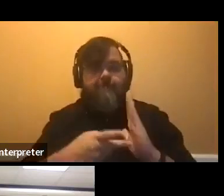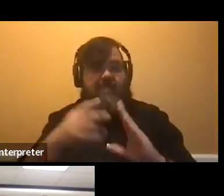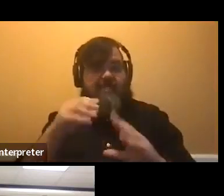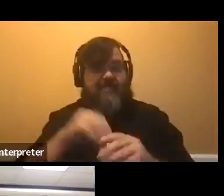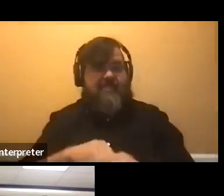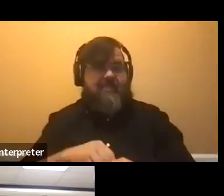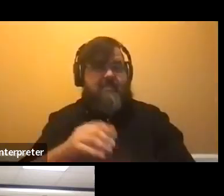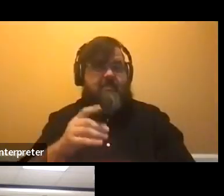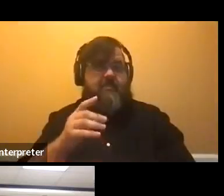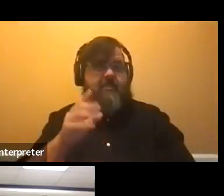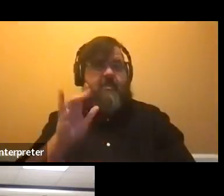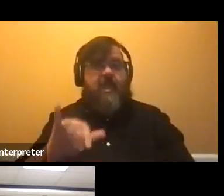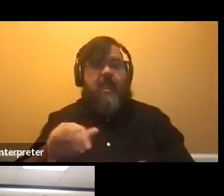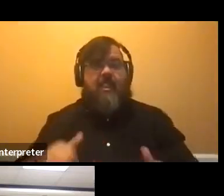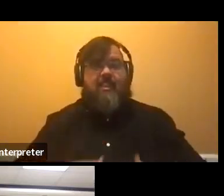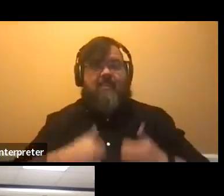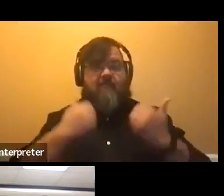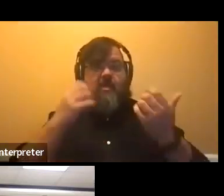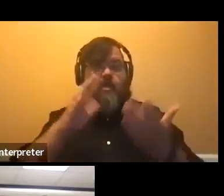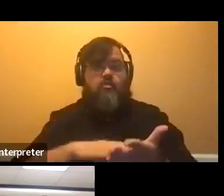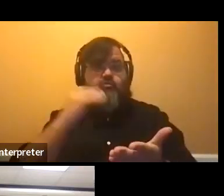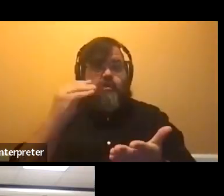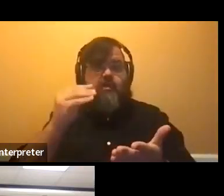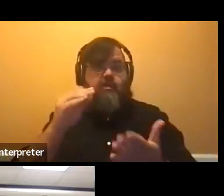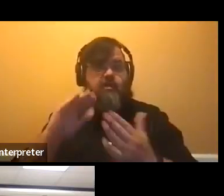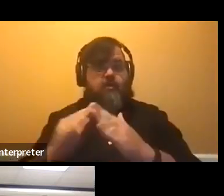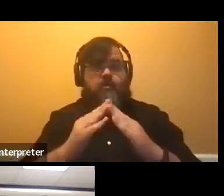living learning community. I don't know who wants to take that one.